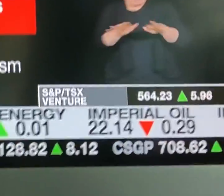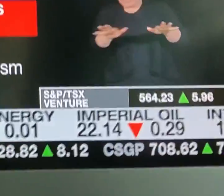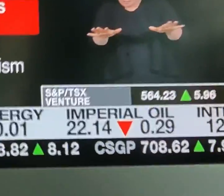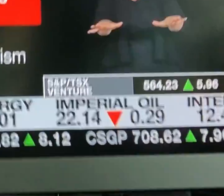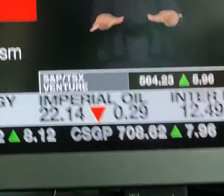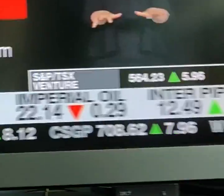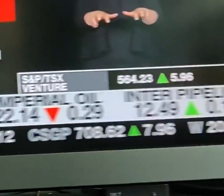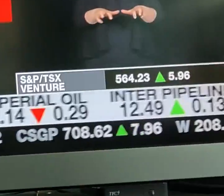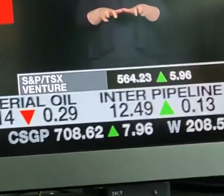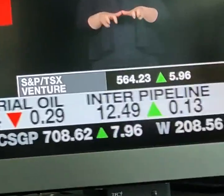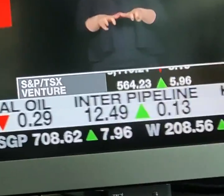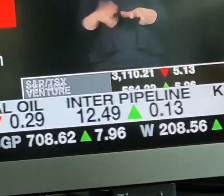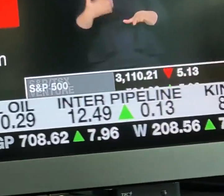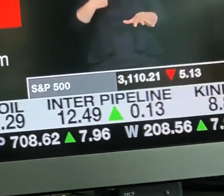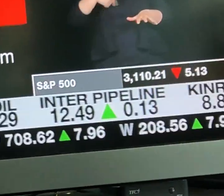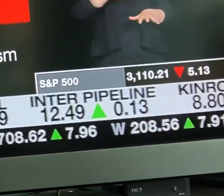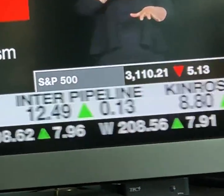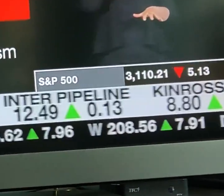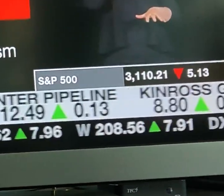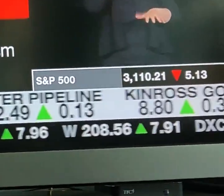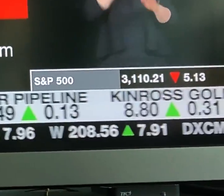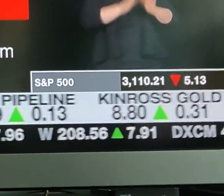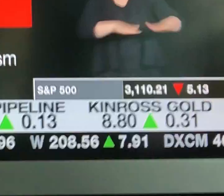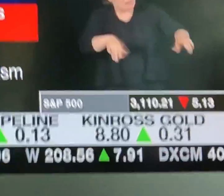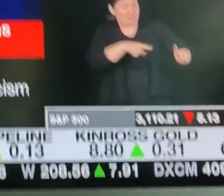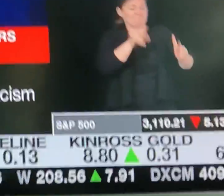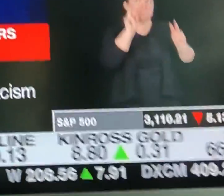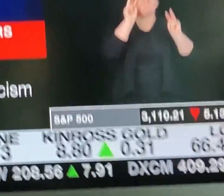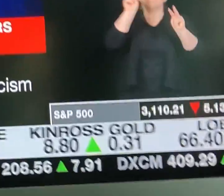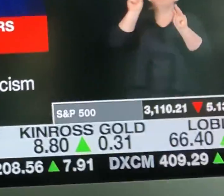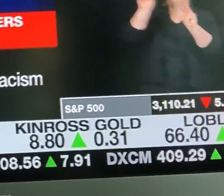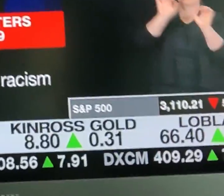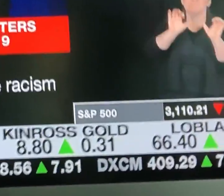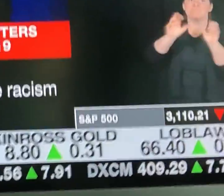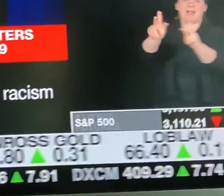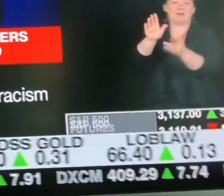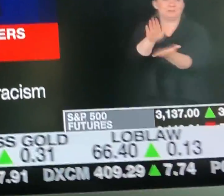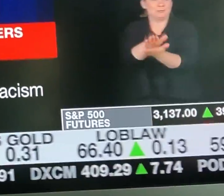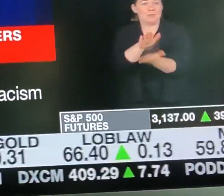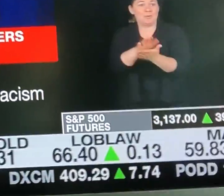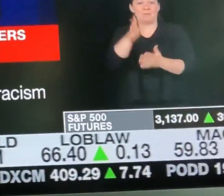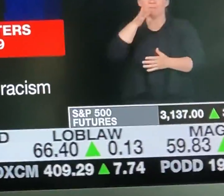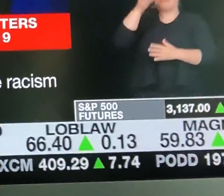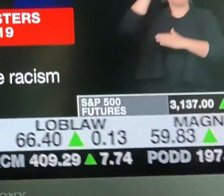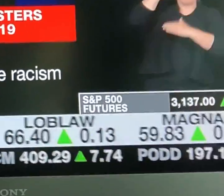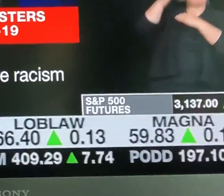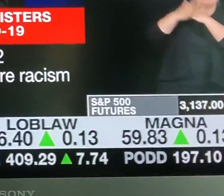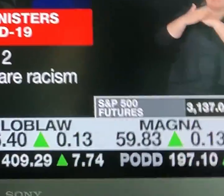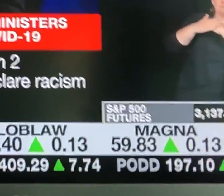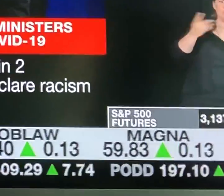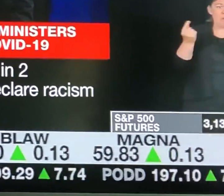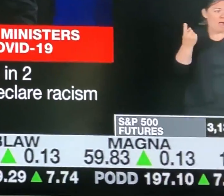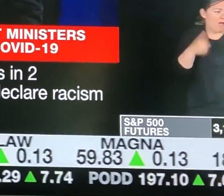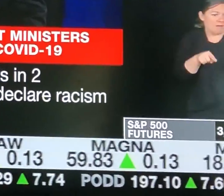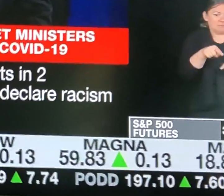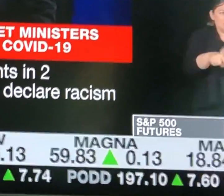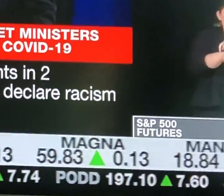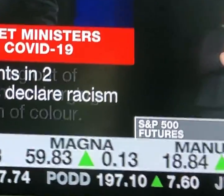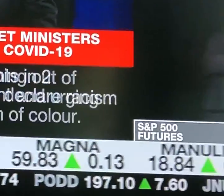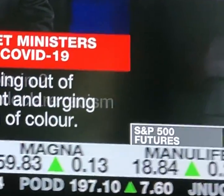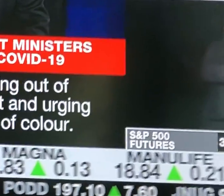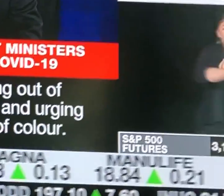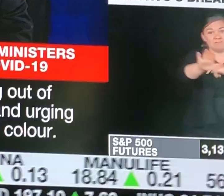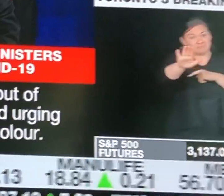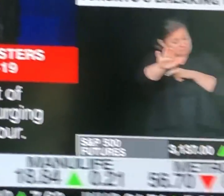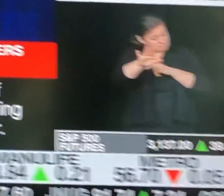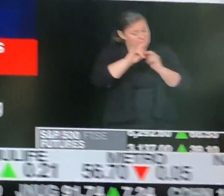move at different speeds to reopen, the same should apply for their local school boards. We simply can't provide a blanket